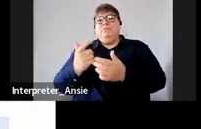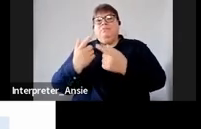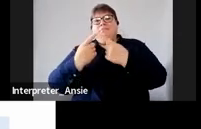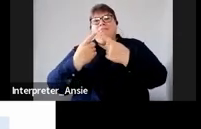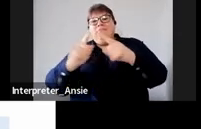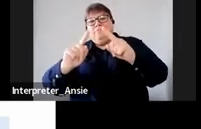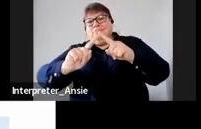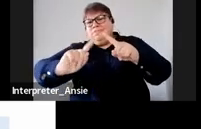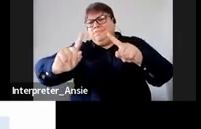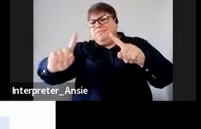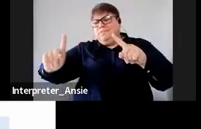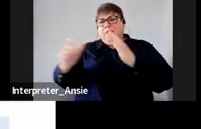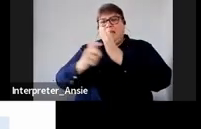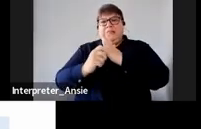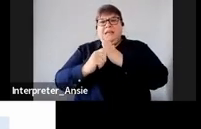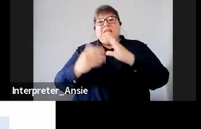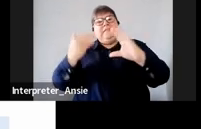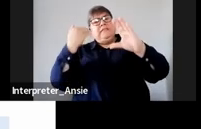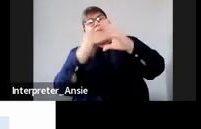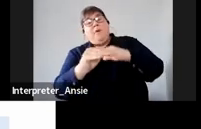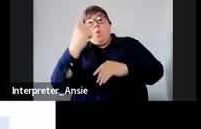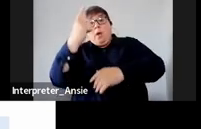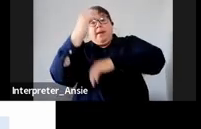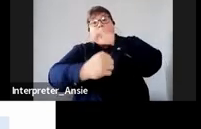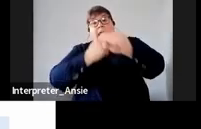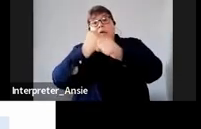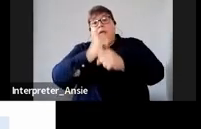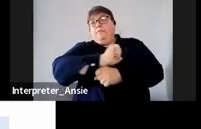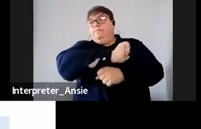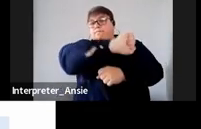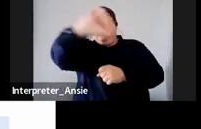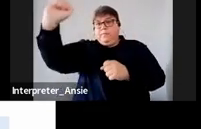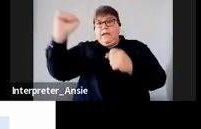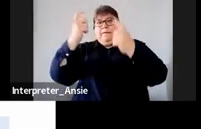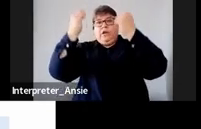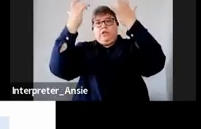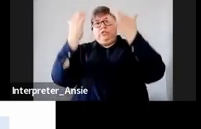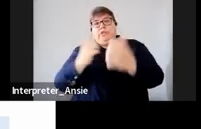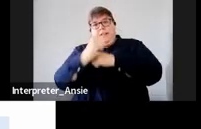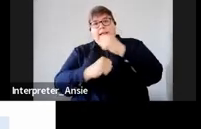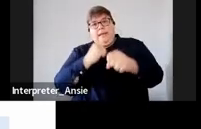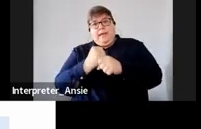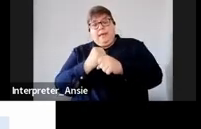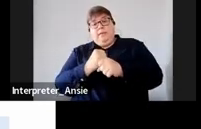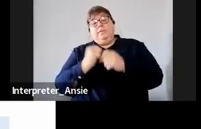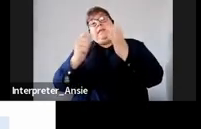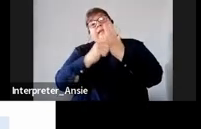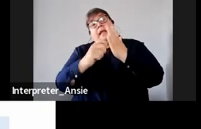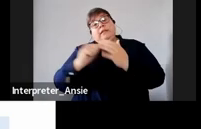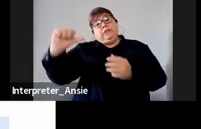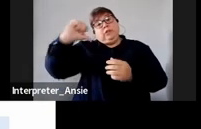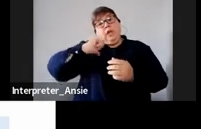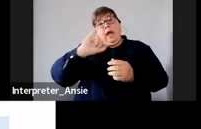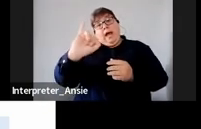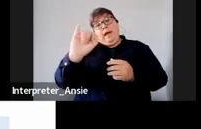tax submission once a year is per company's financial year end and the tax return we call it ITR